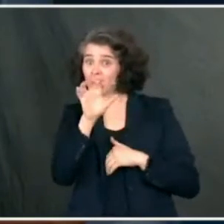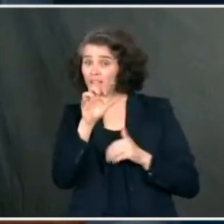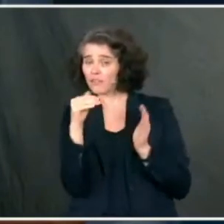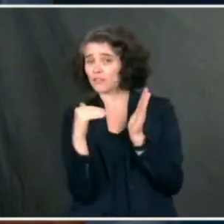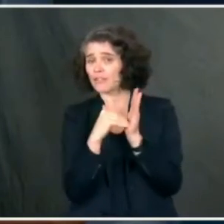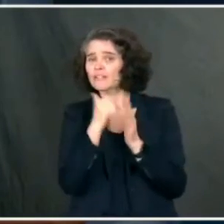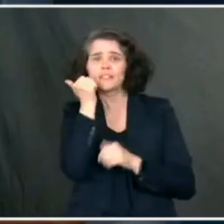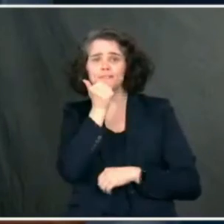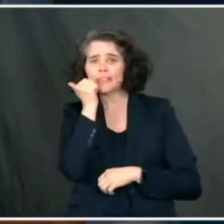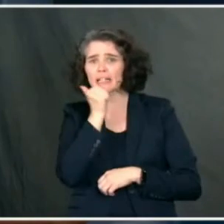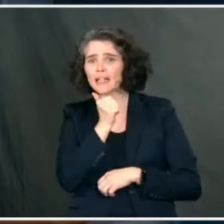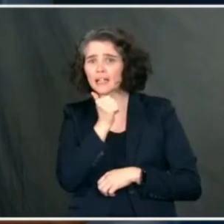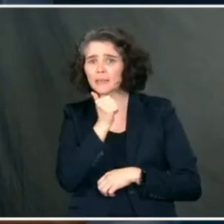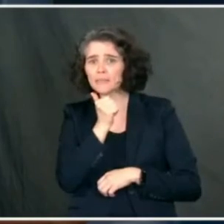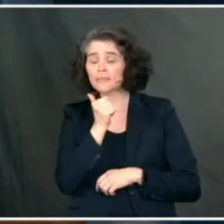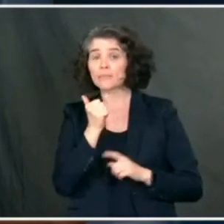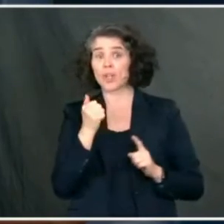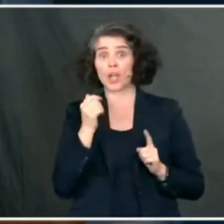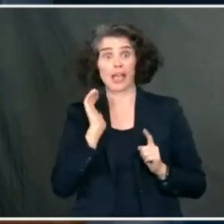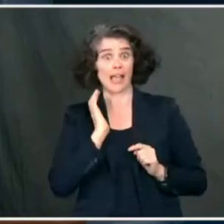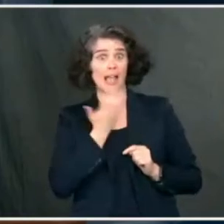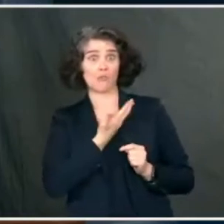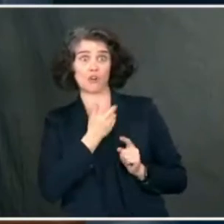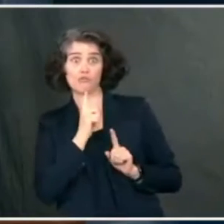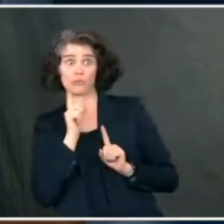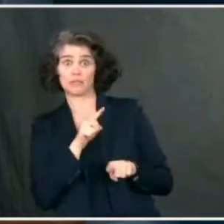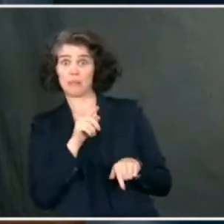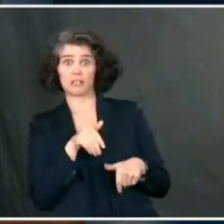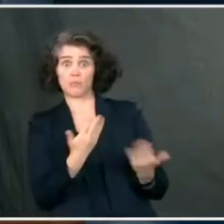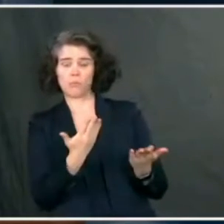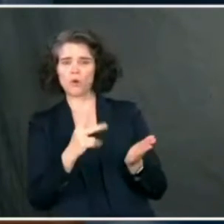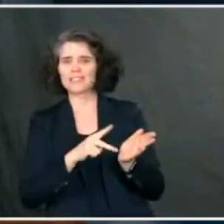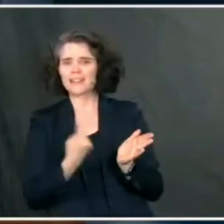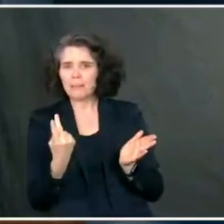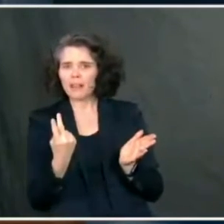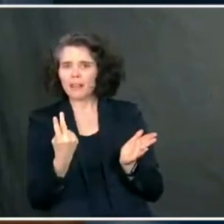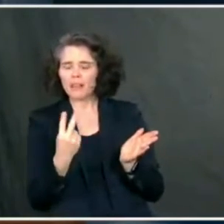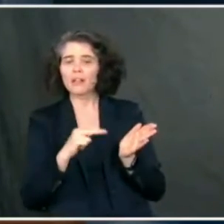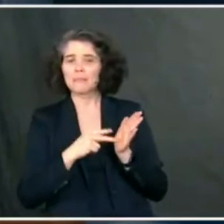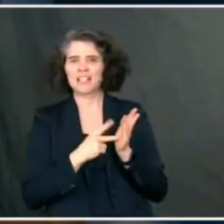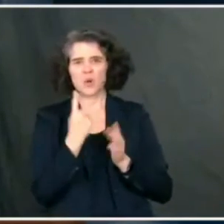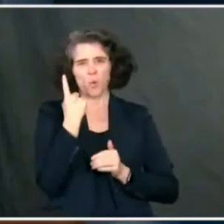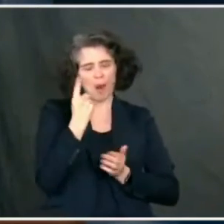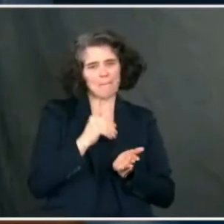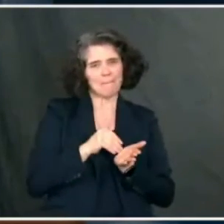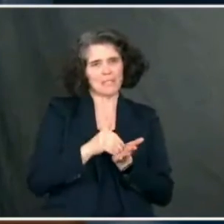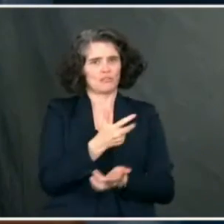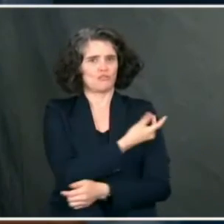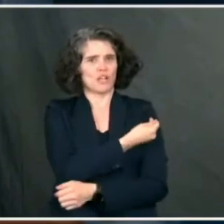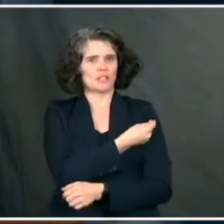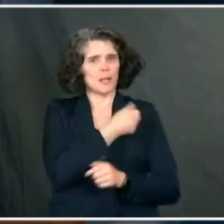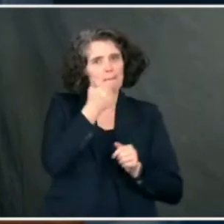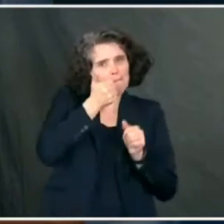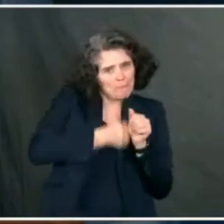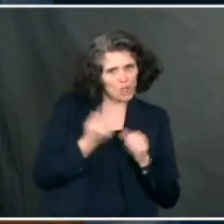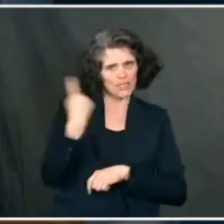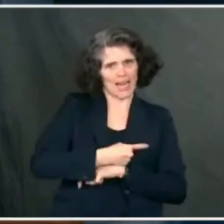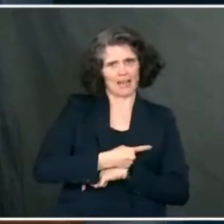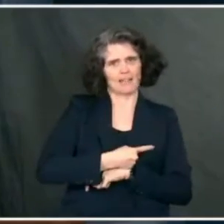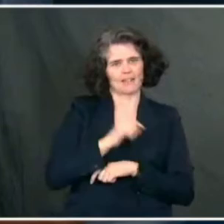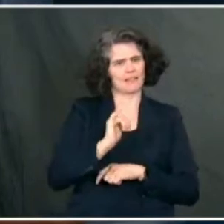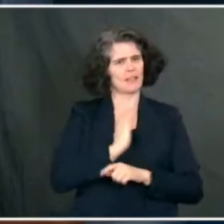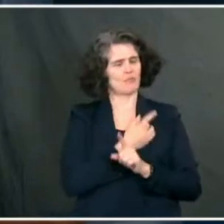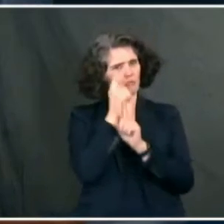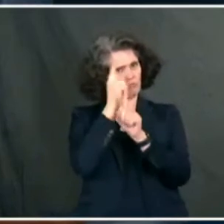a day. What we are proposing is to double that to about 1 million shots per day. And we have